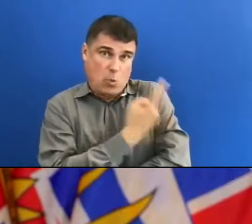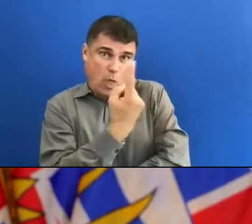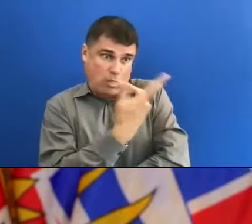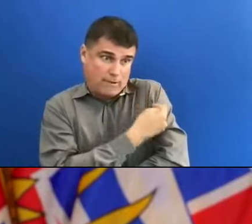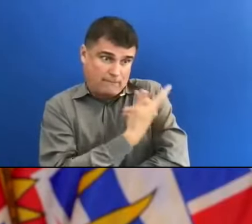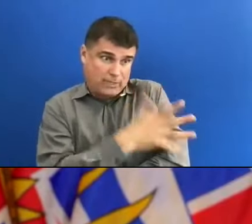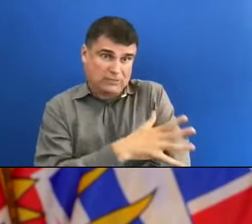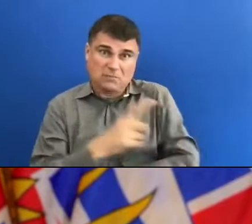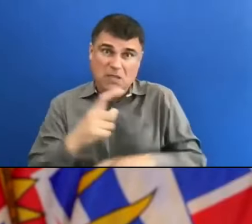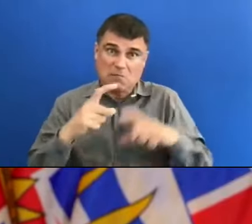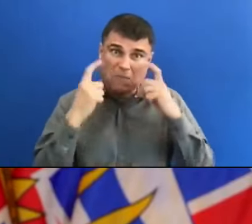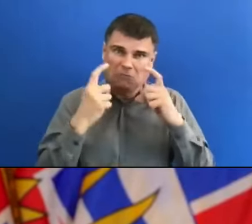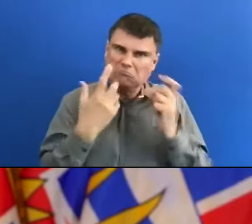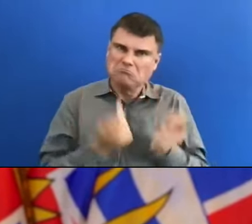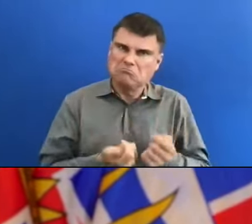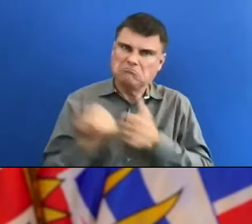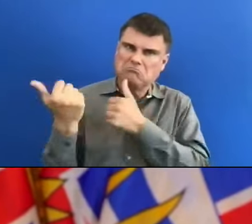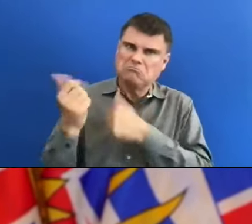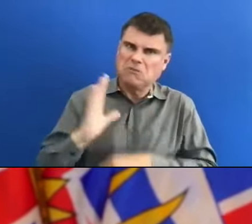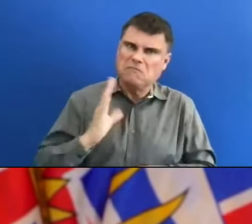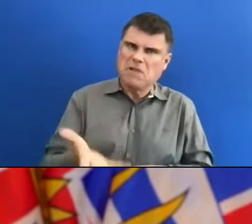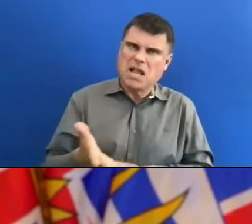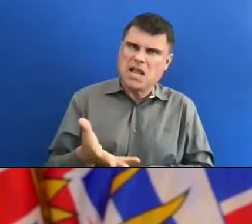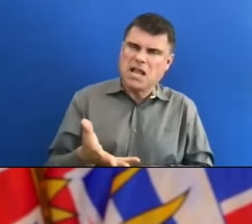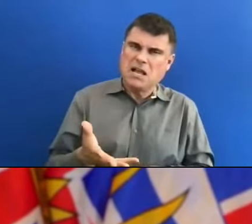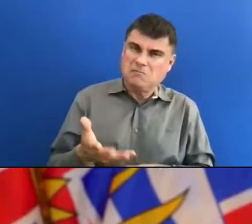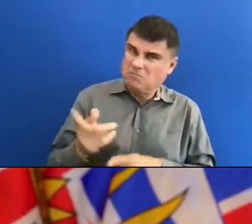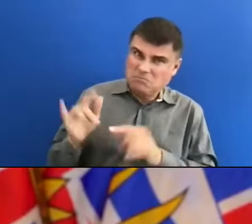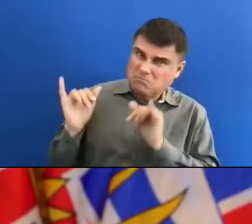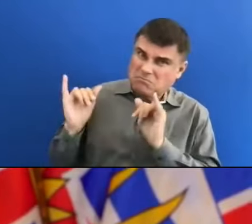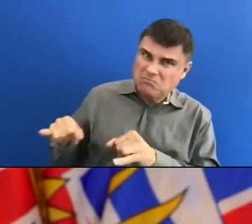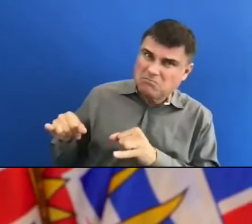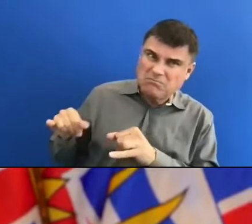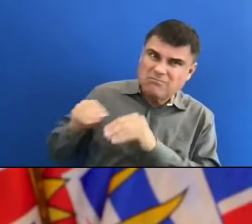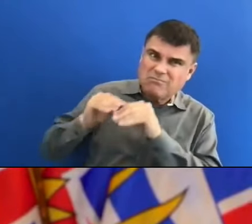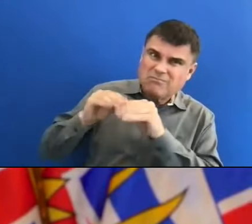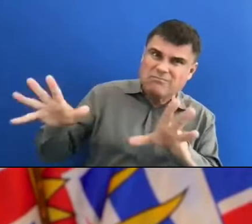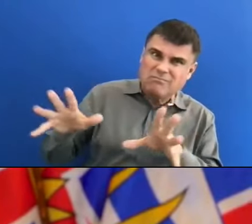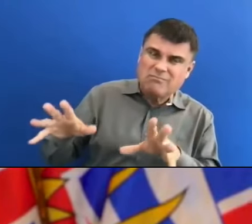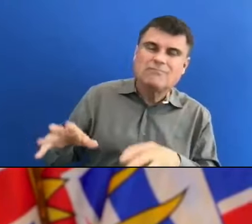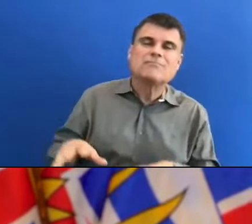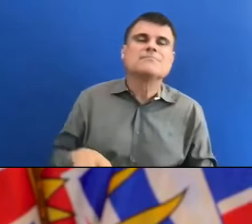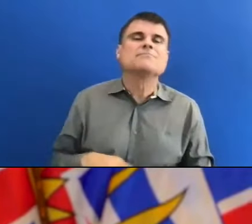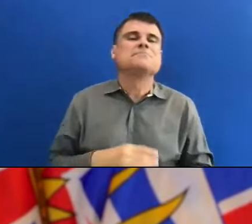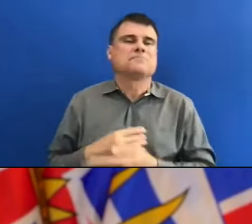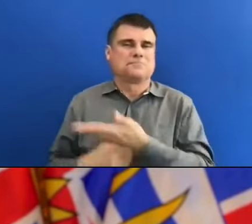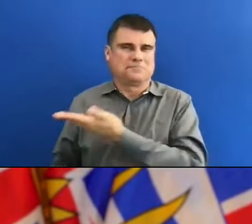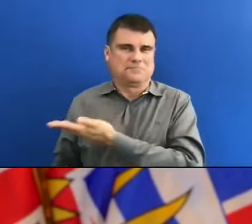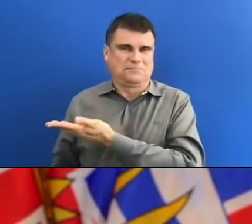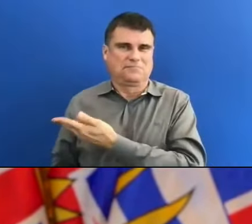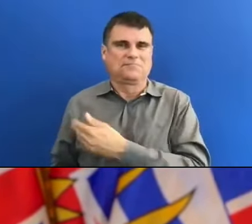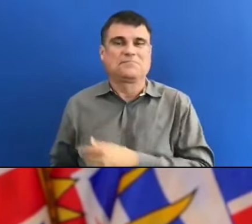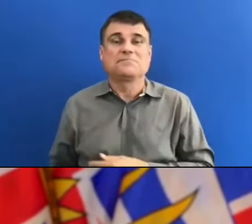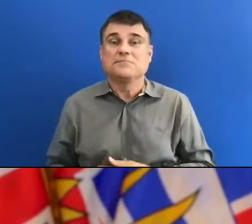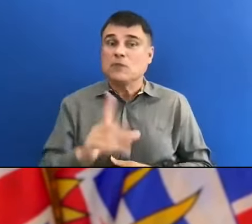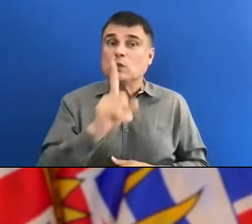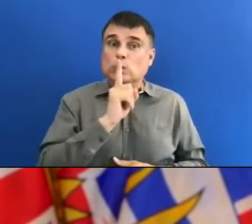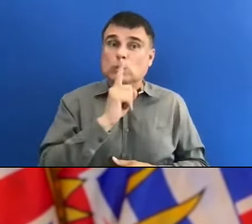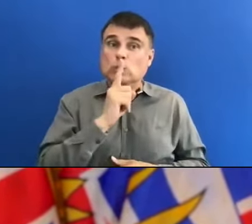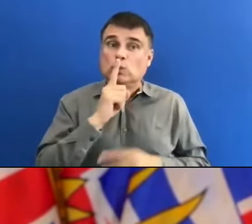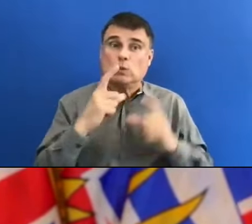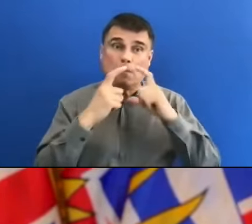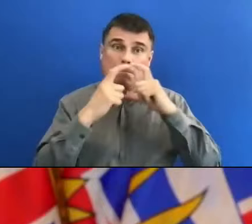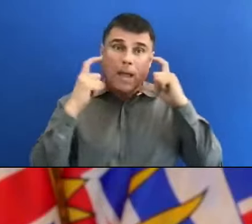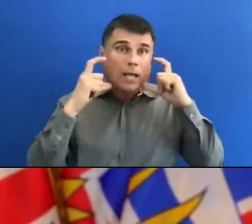I think there's a number of issues that you've talked about there. And yes, masks do protect others. But our